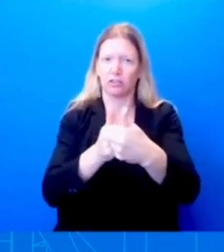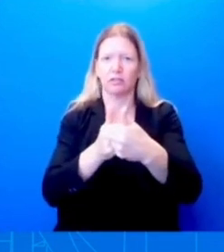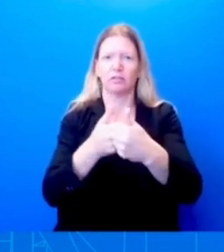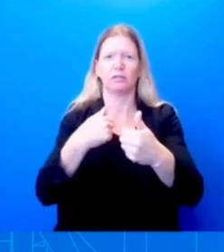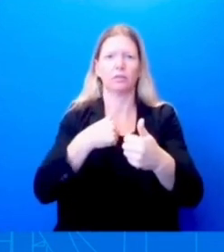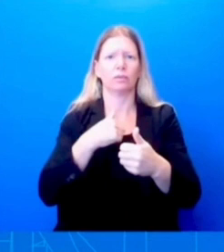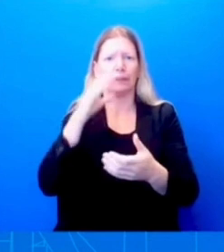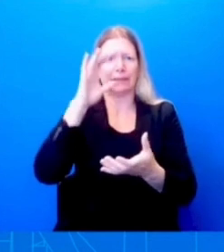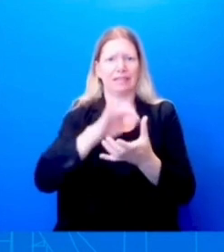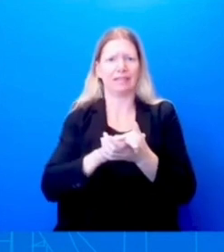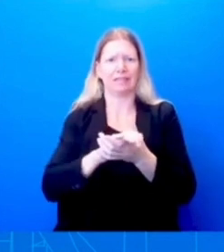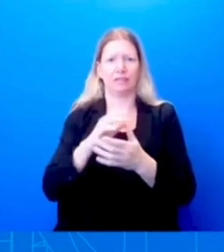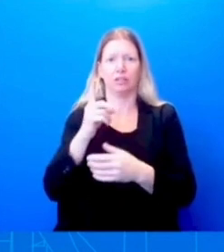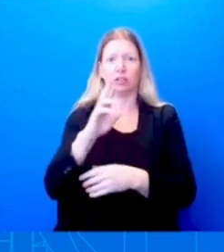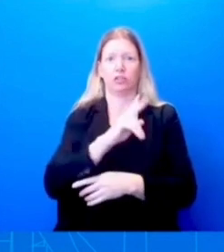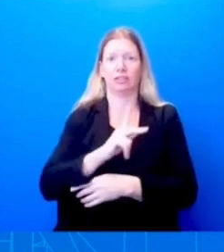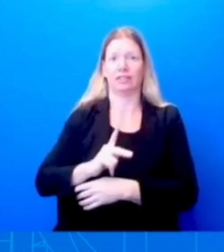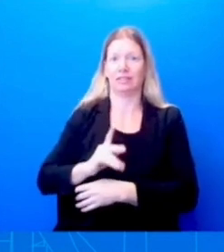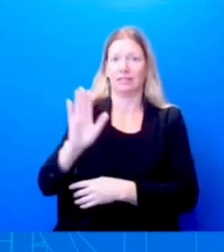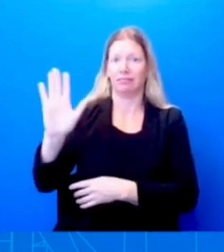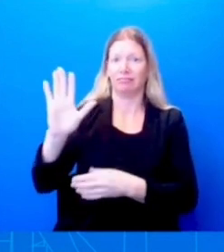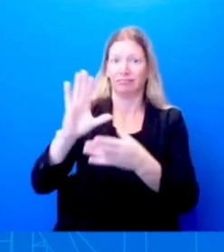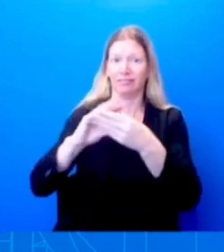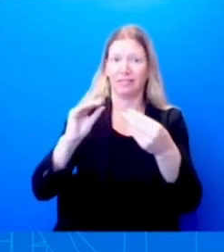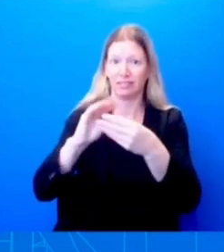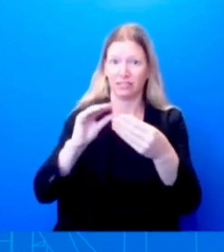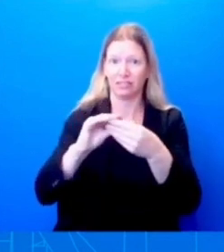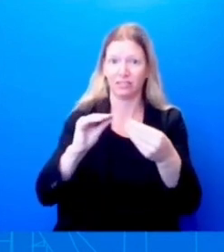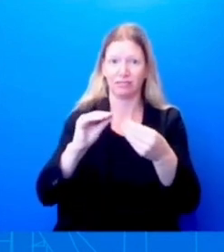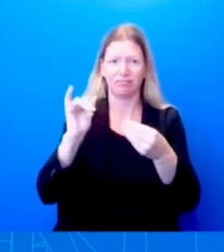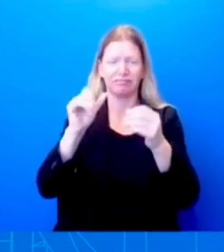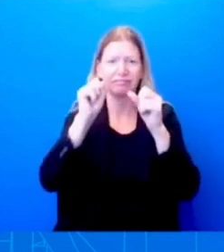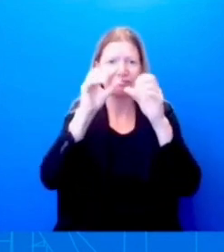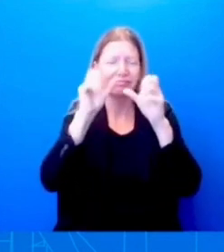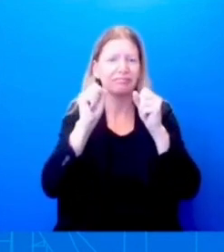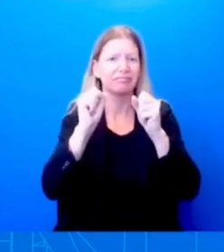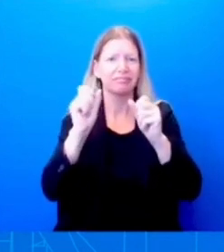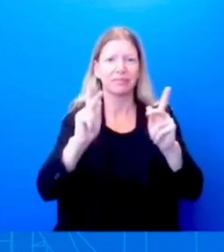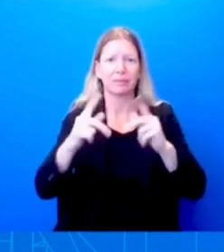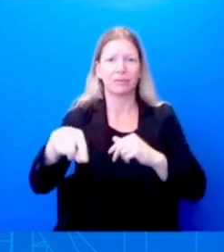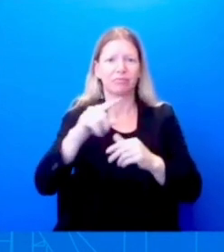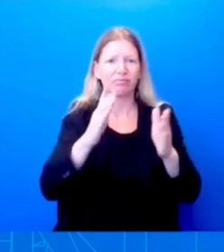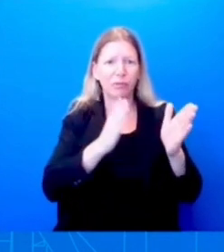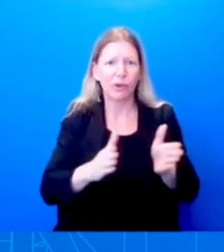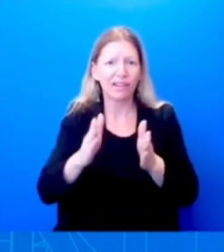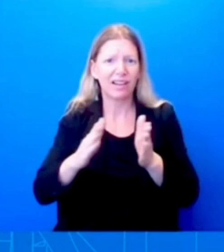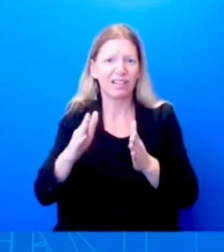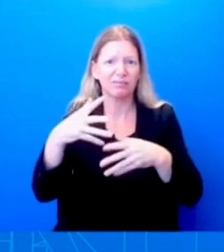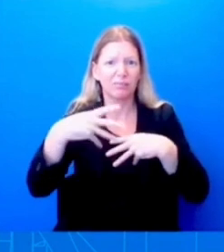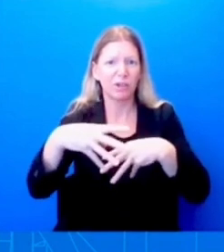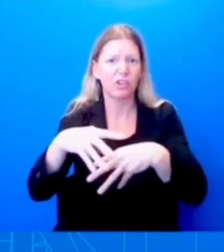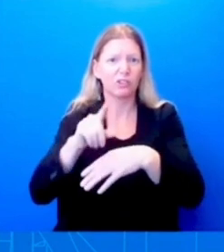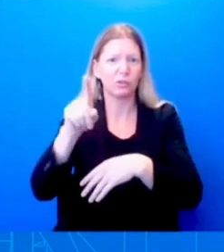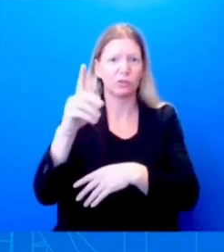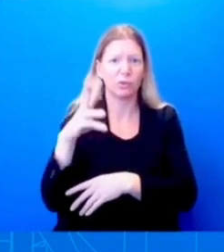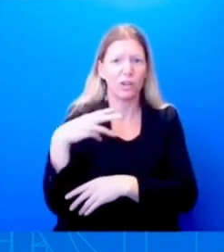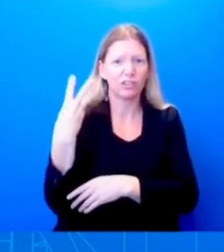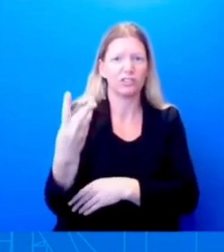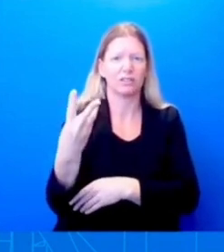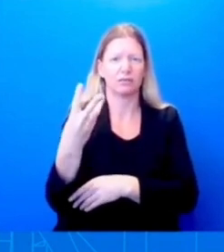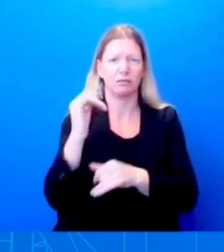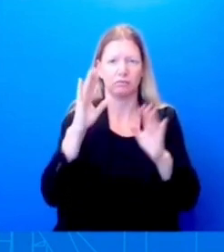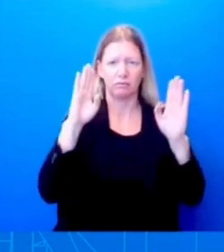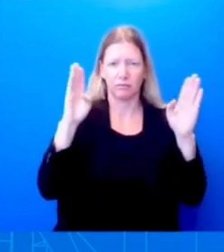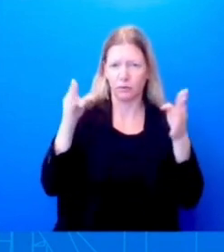Washington focused on the economy and jobs and freedom. So these amazing investments that have been made